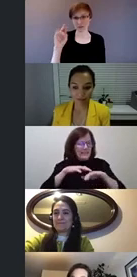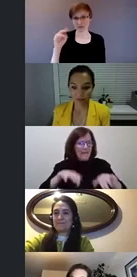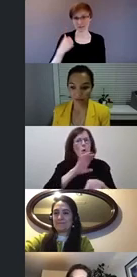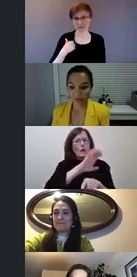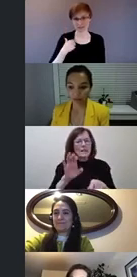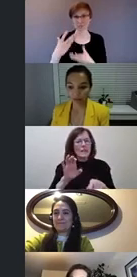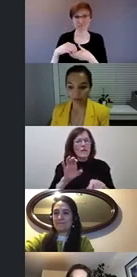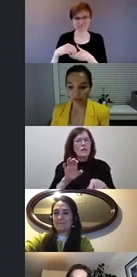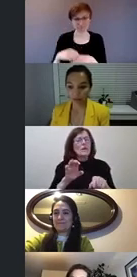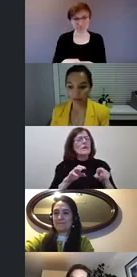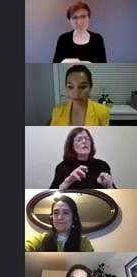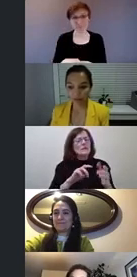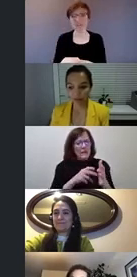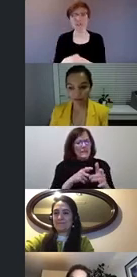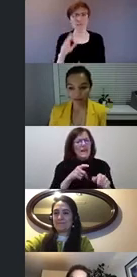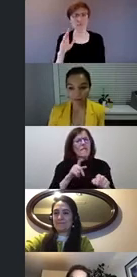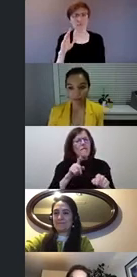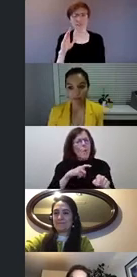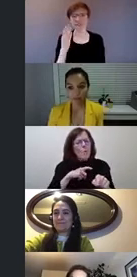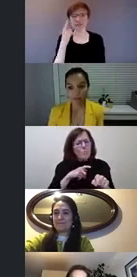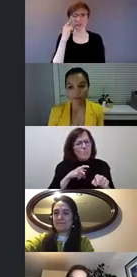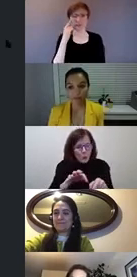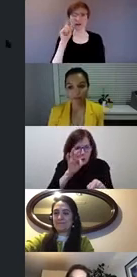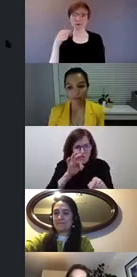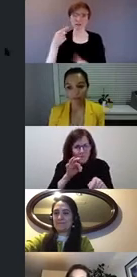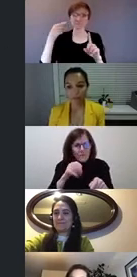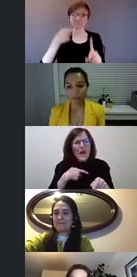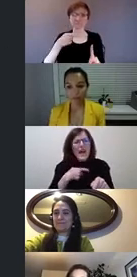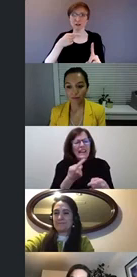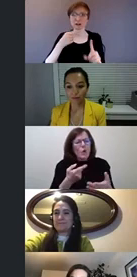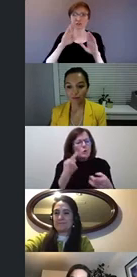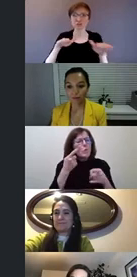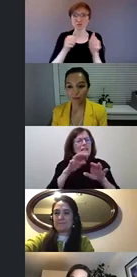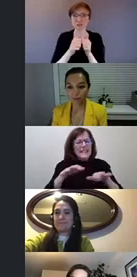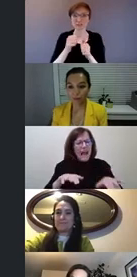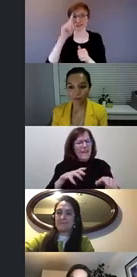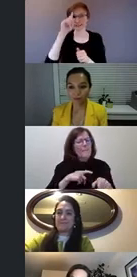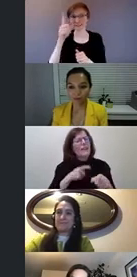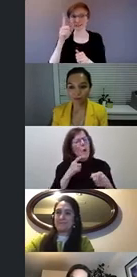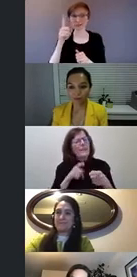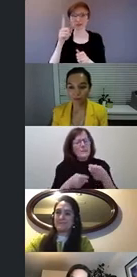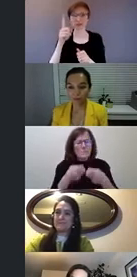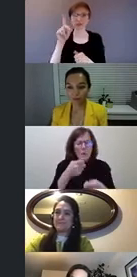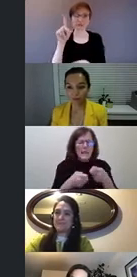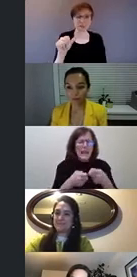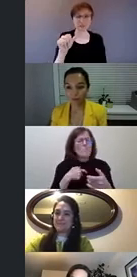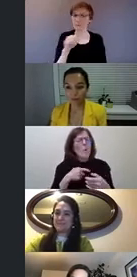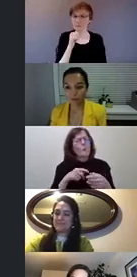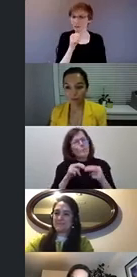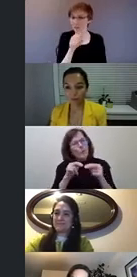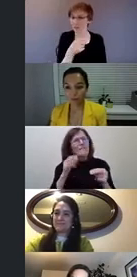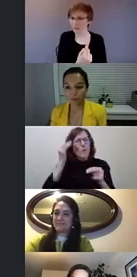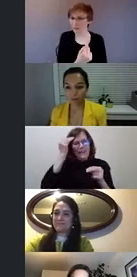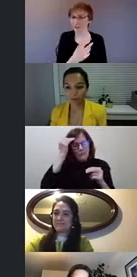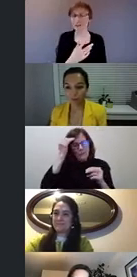to think that they work only for kids with intellectual disabilities but I don't think that's the case. I think also Jonathan might be